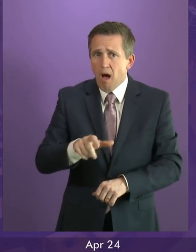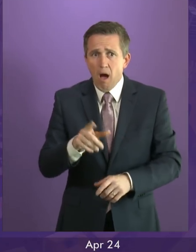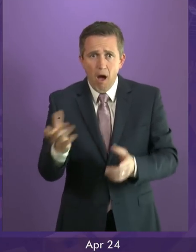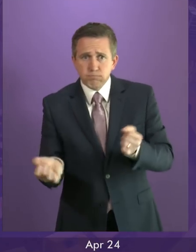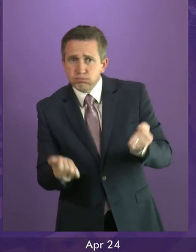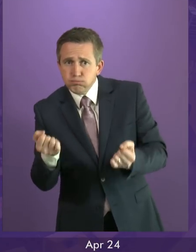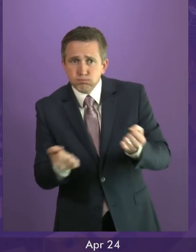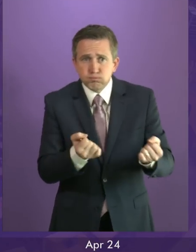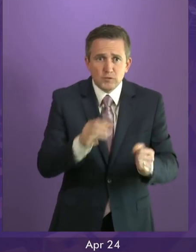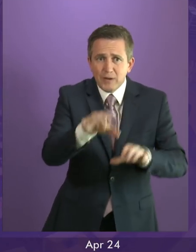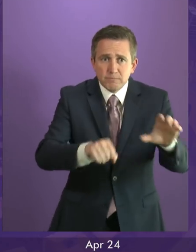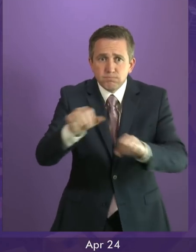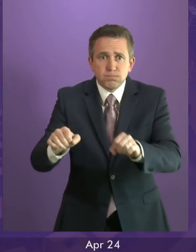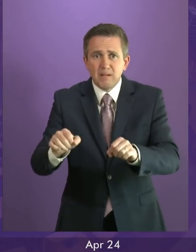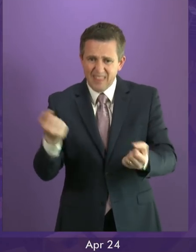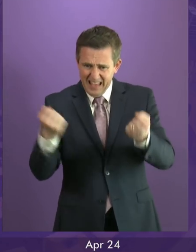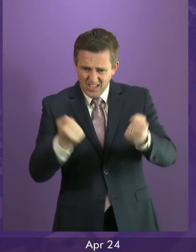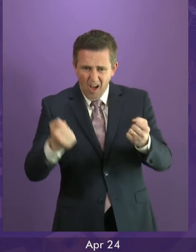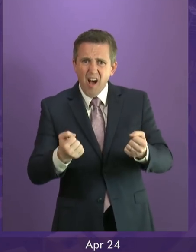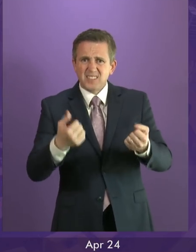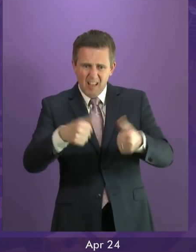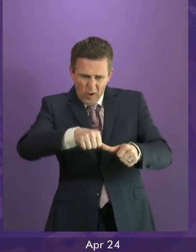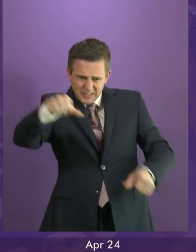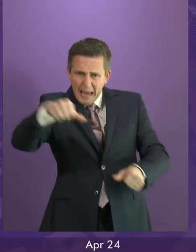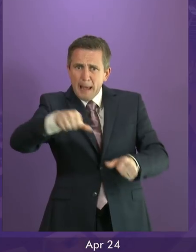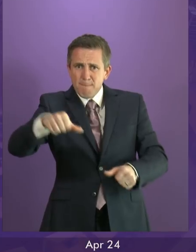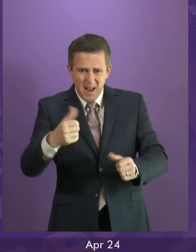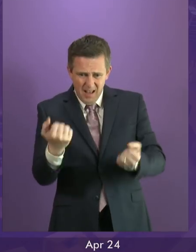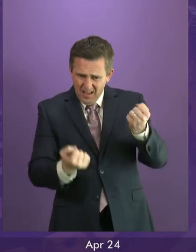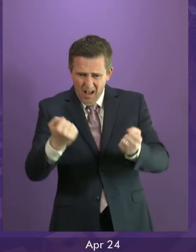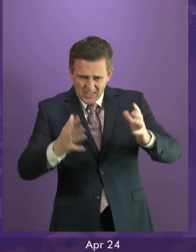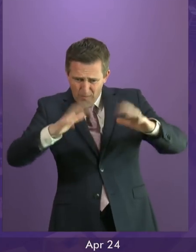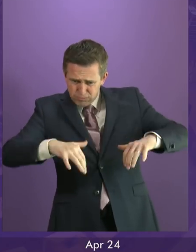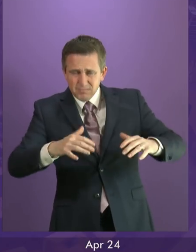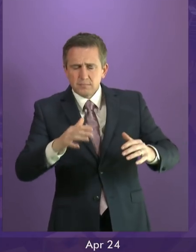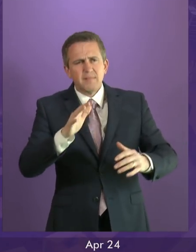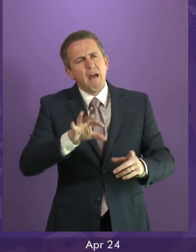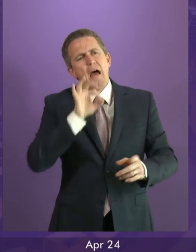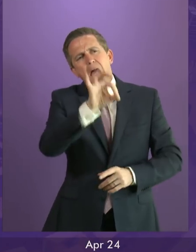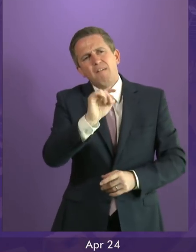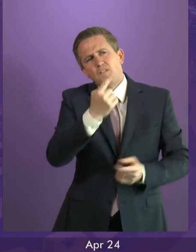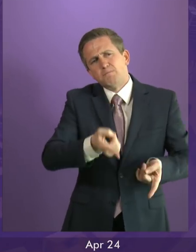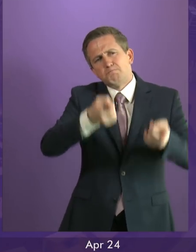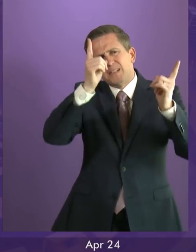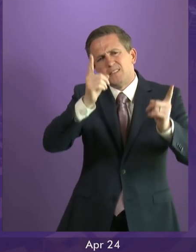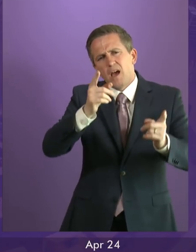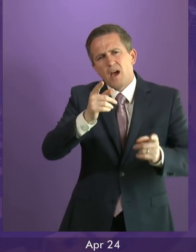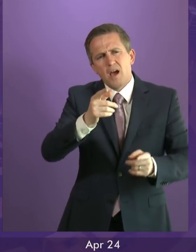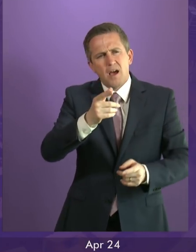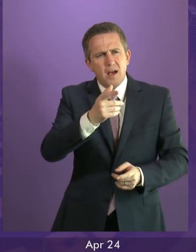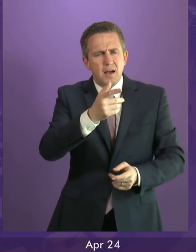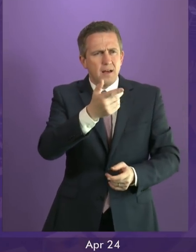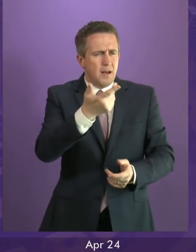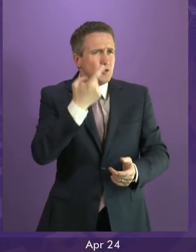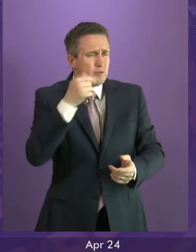held together with duct tape. So I asked the First Minister, why is, why is endless constitutional